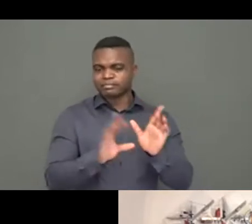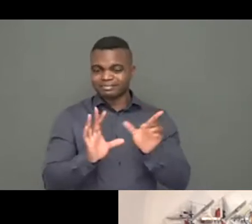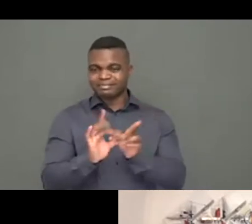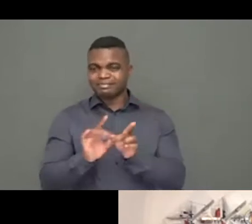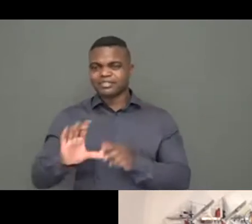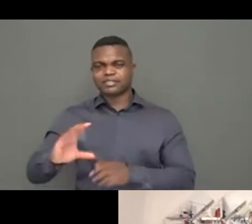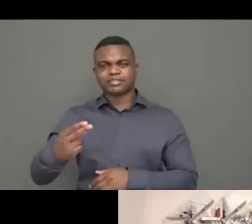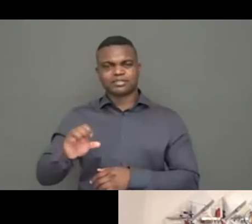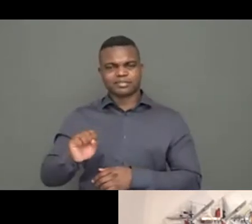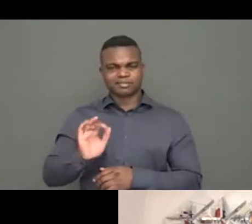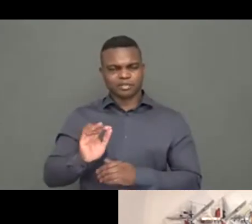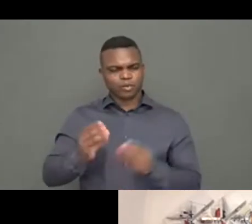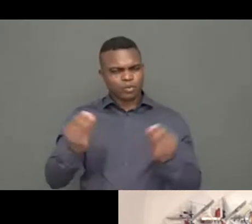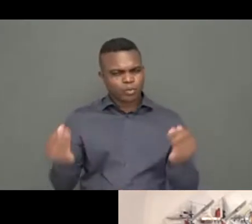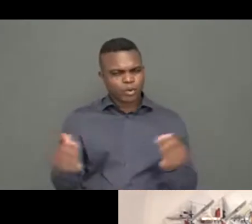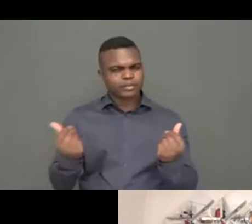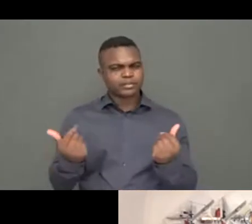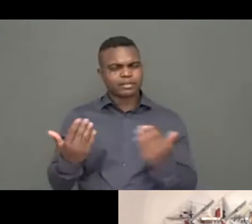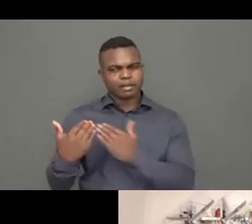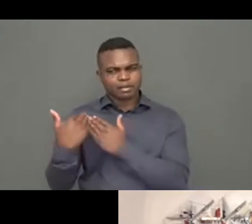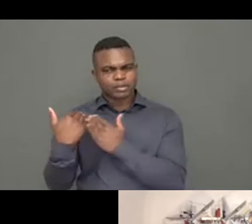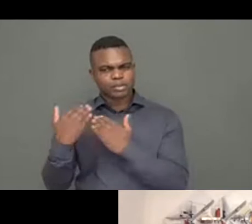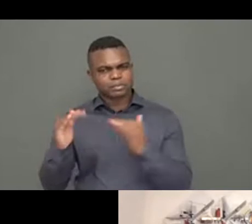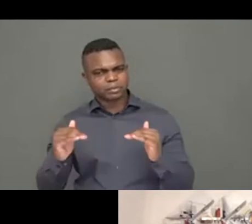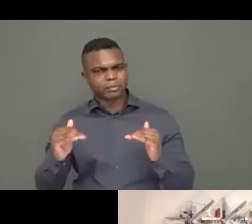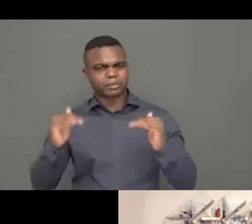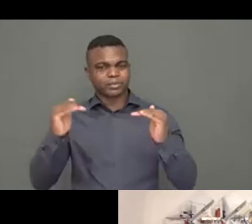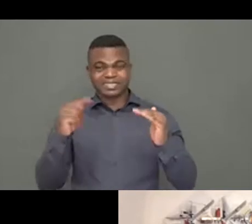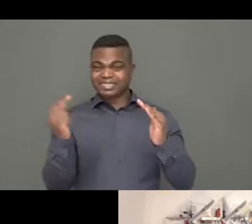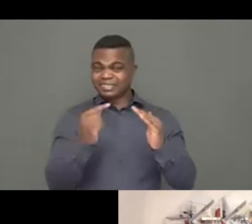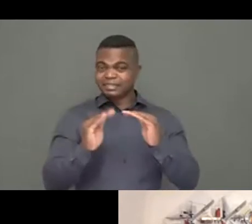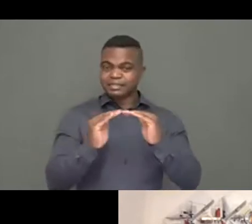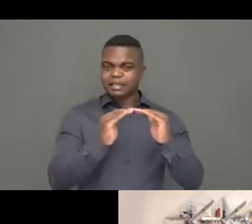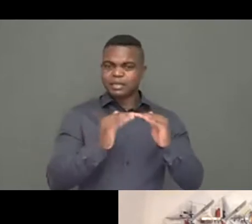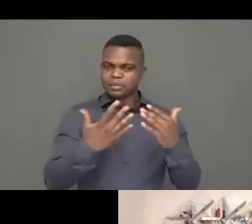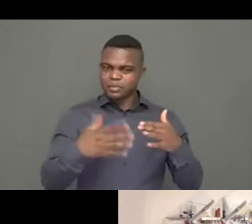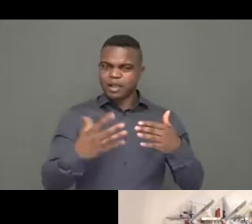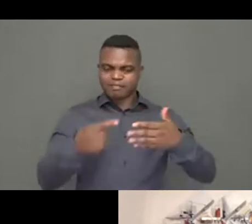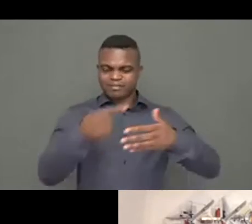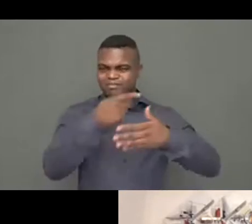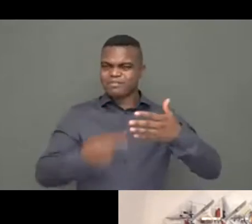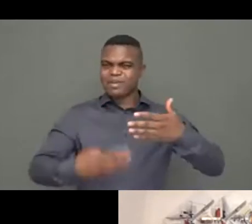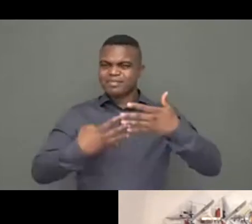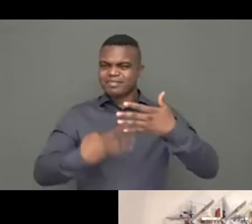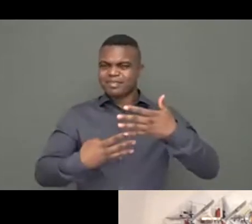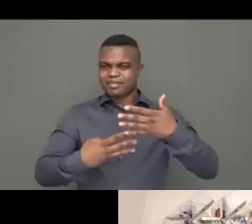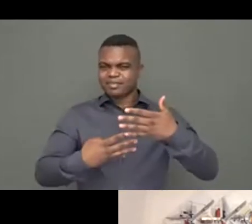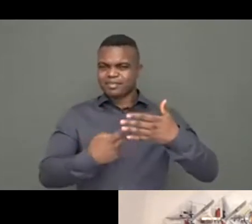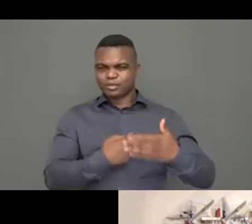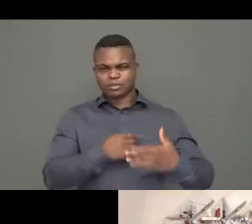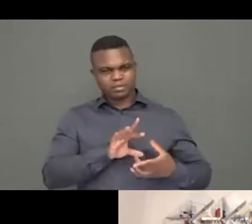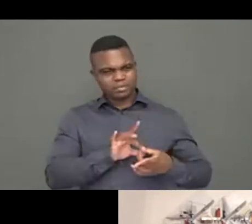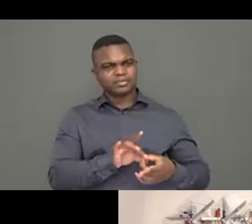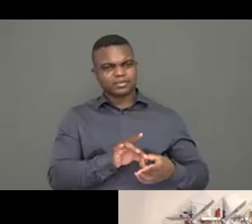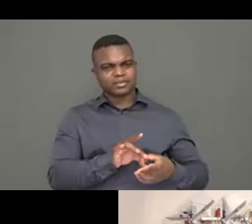people affected by crisis. So these standards have been developed by the sector for the sector. It was published by three